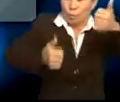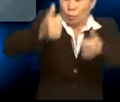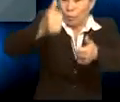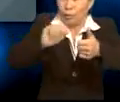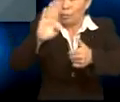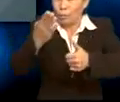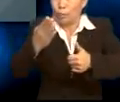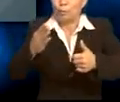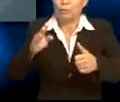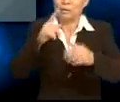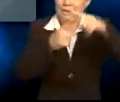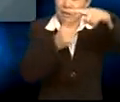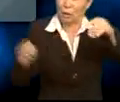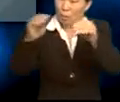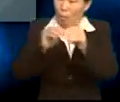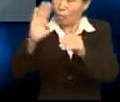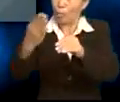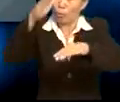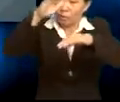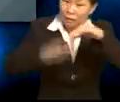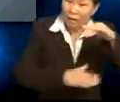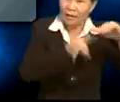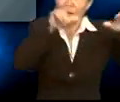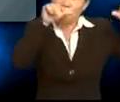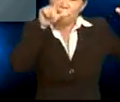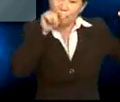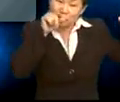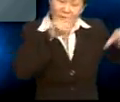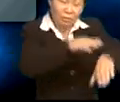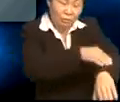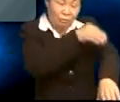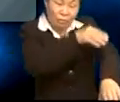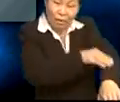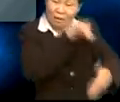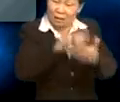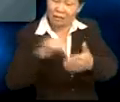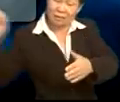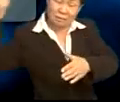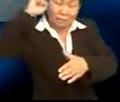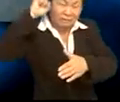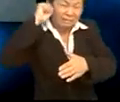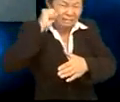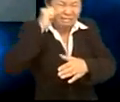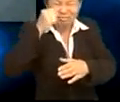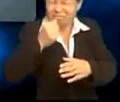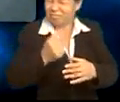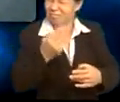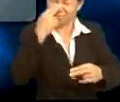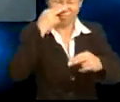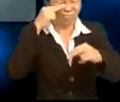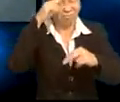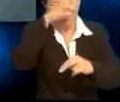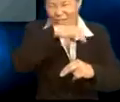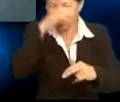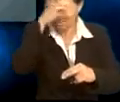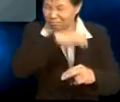was more blue than the bird's feathers. That sounds kind of odd, doesn't